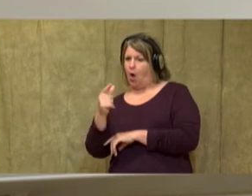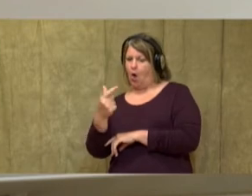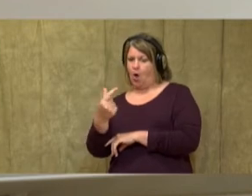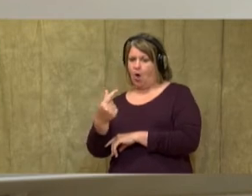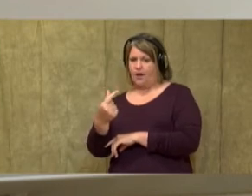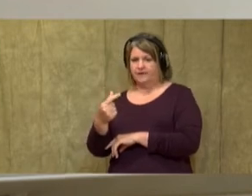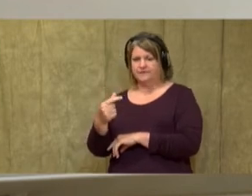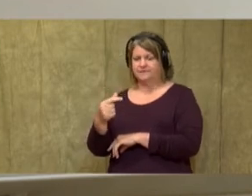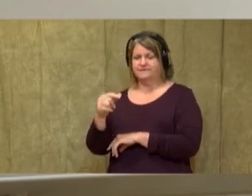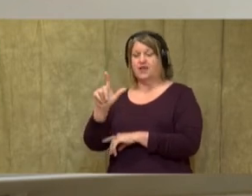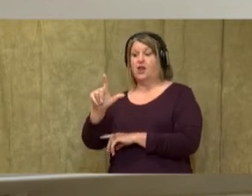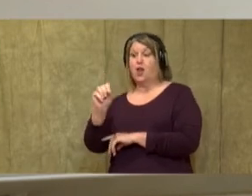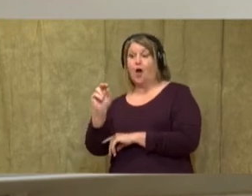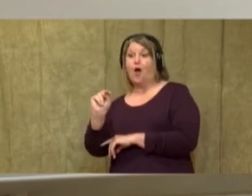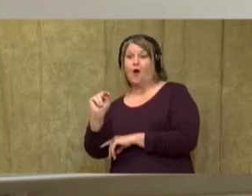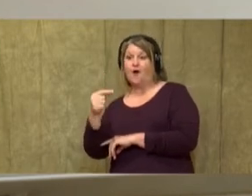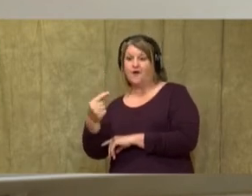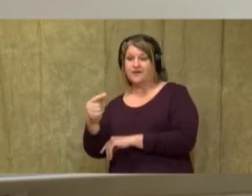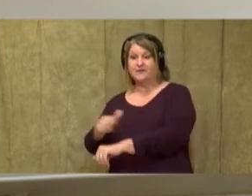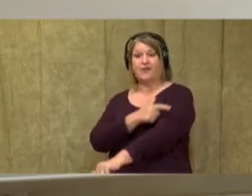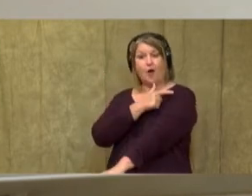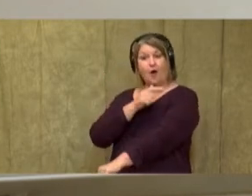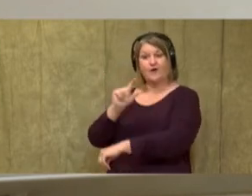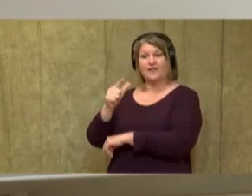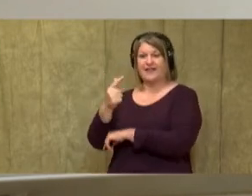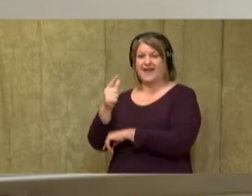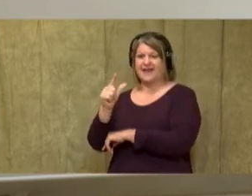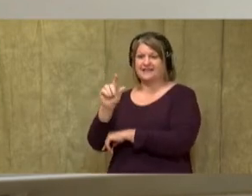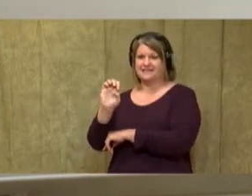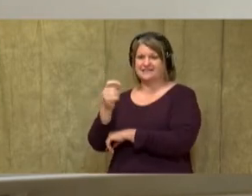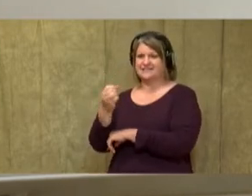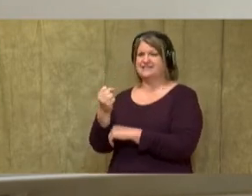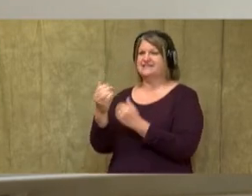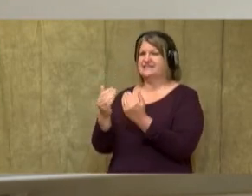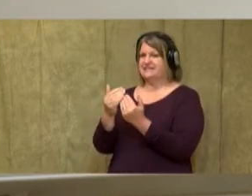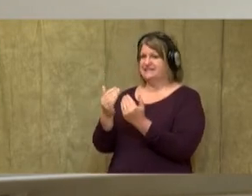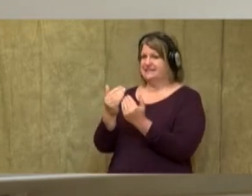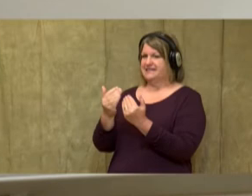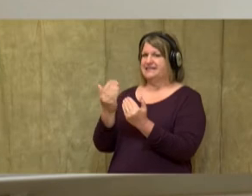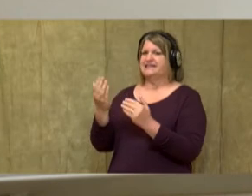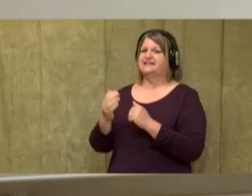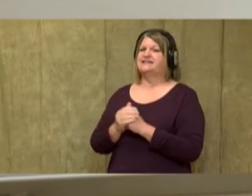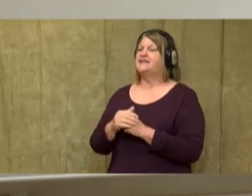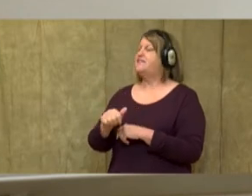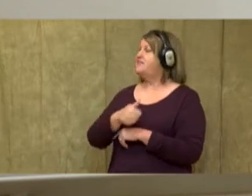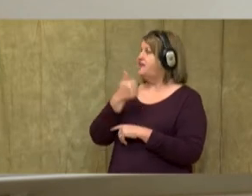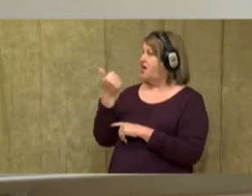them up too hard. See how gentle you could do this? And then the other leg,